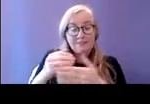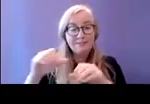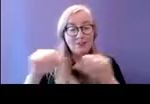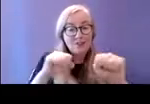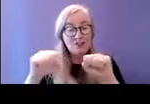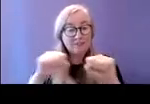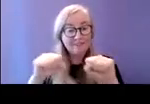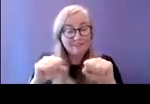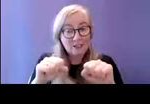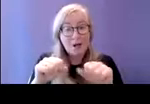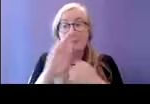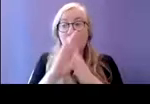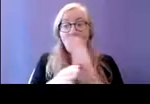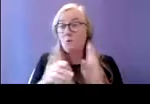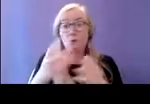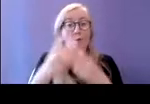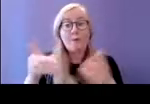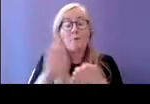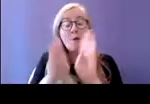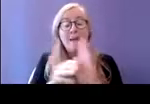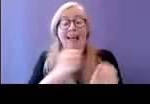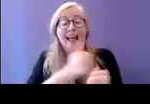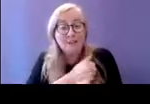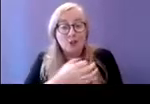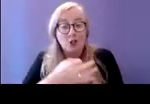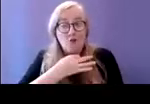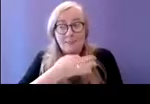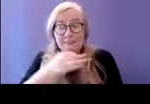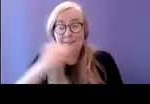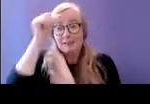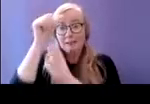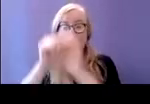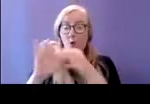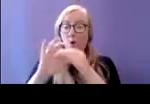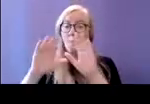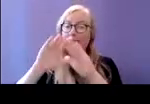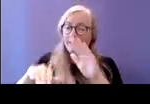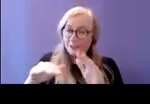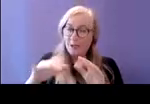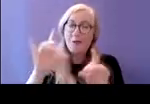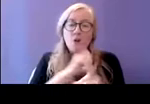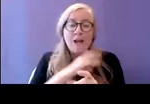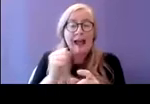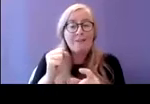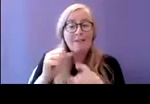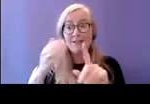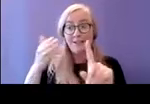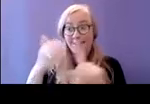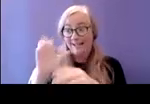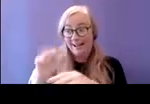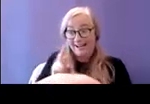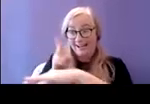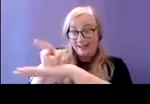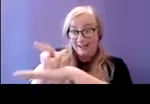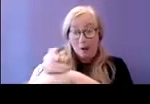and having targeted prevention services that can intervene before they have to enter the system at all is probably